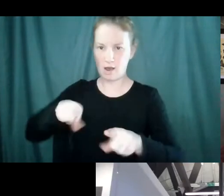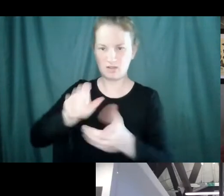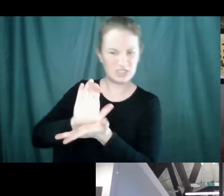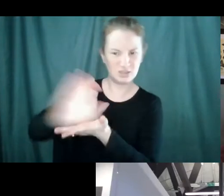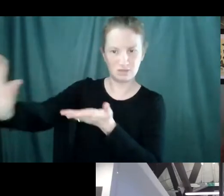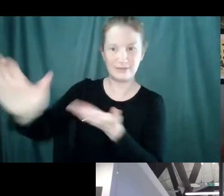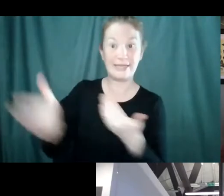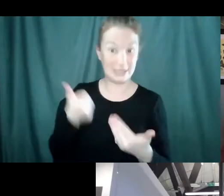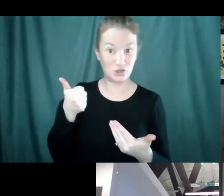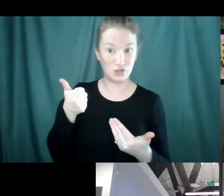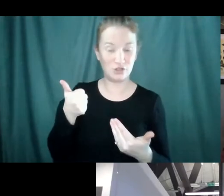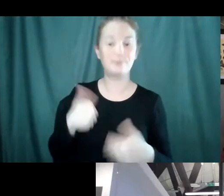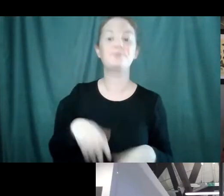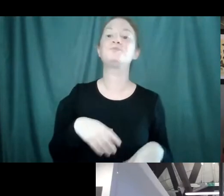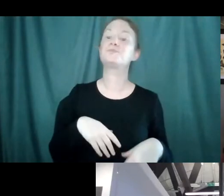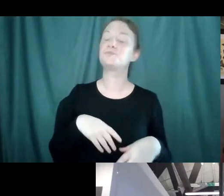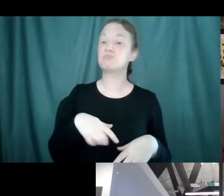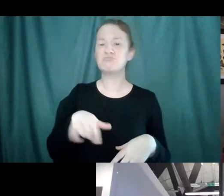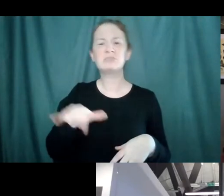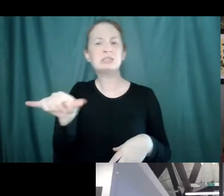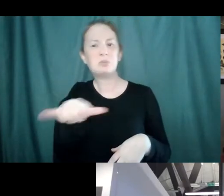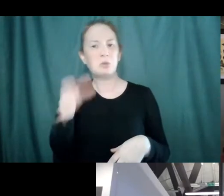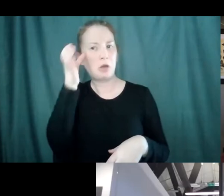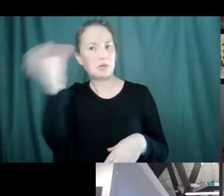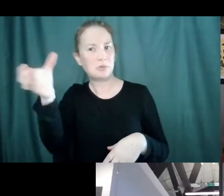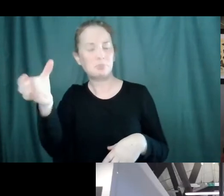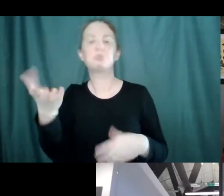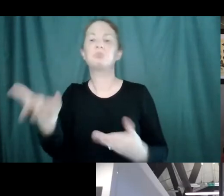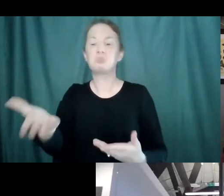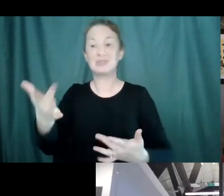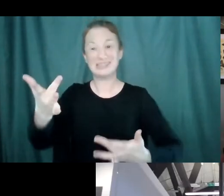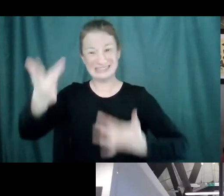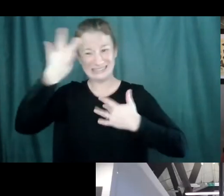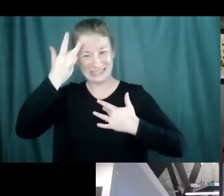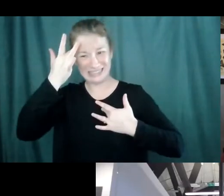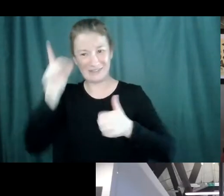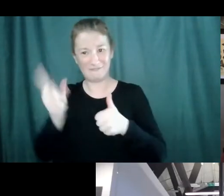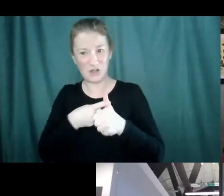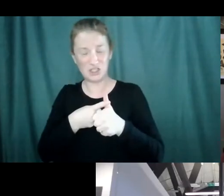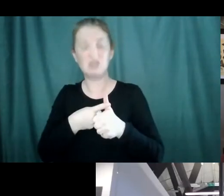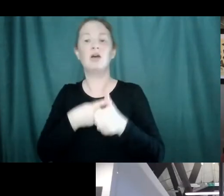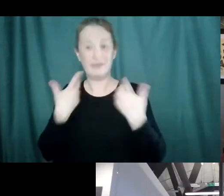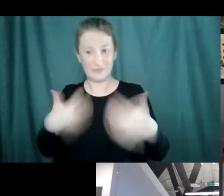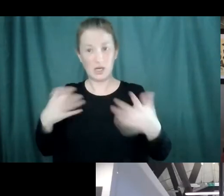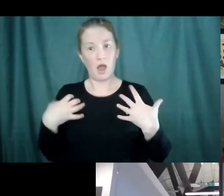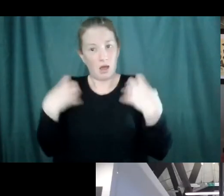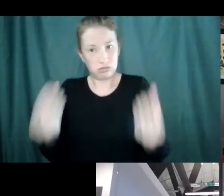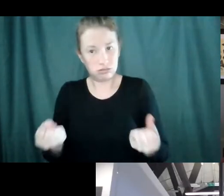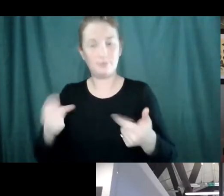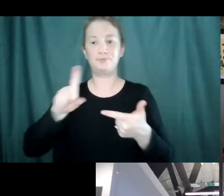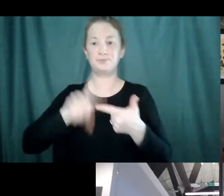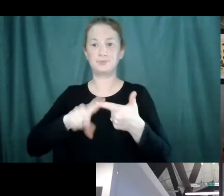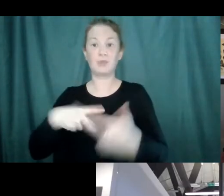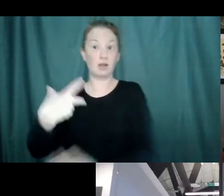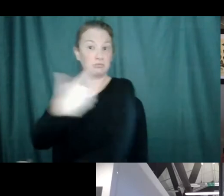In the same way, at least in theory, if you have the disease first and then you get the vaccine, you'll get a stronger and stronger immune